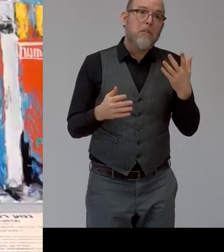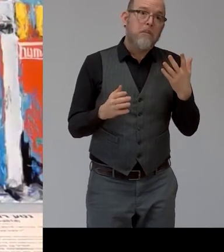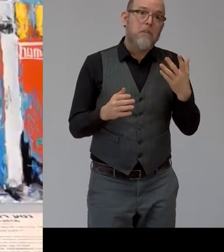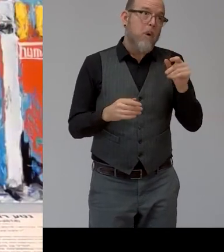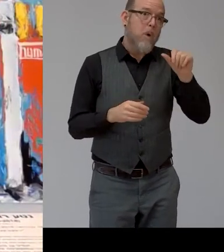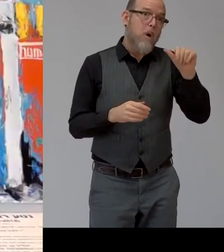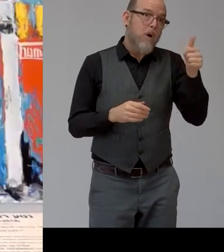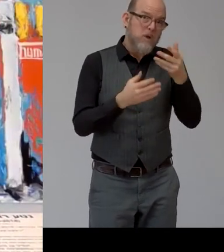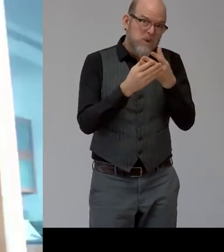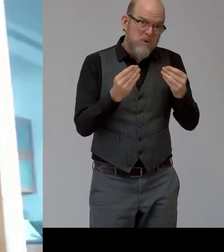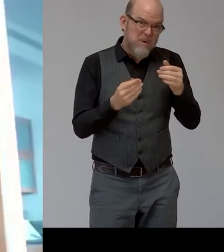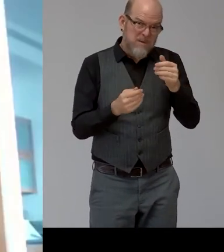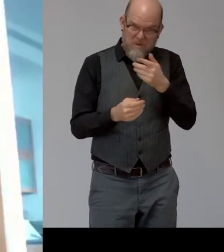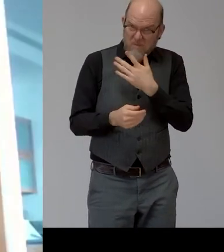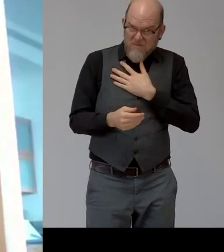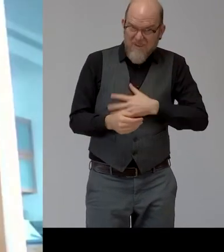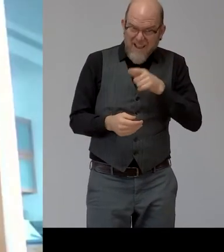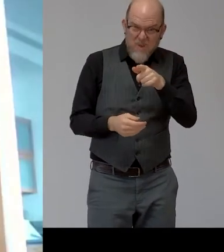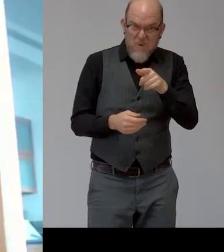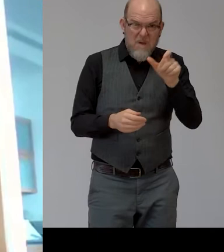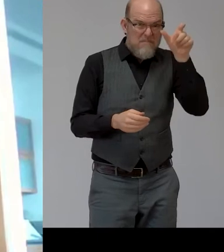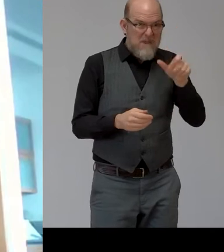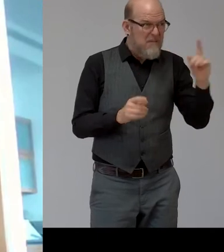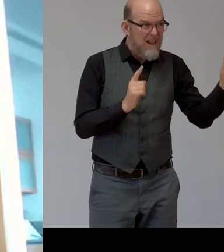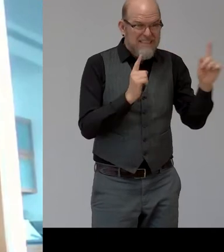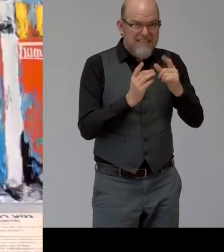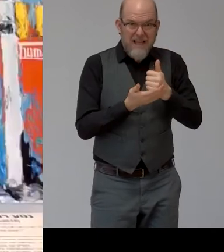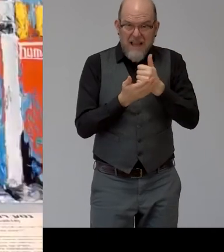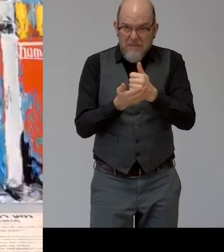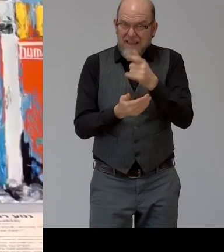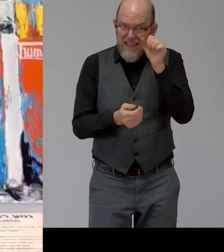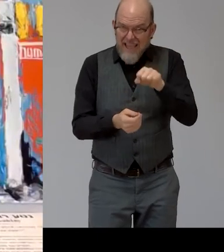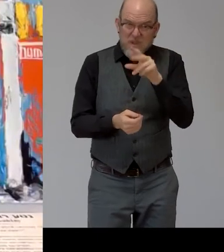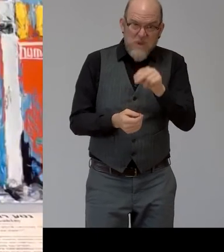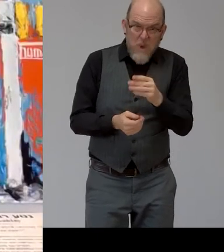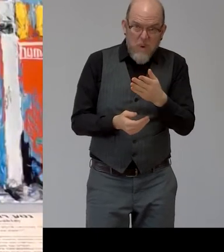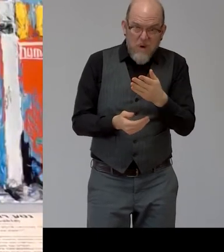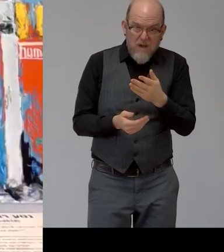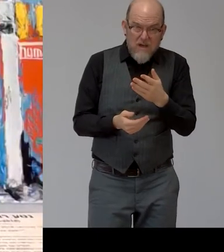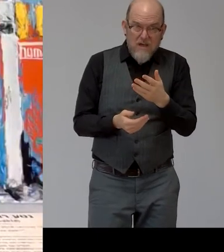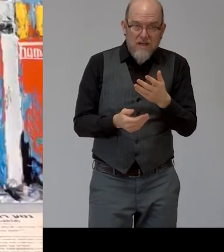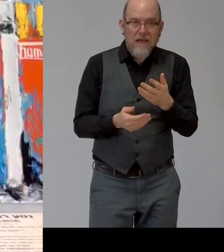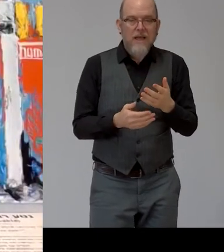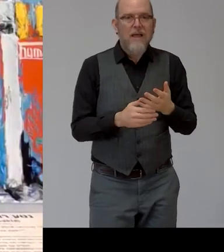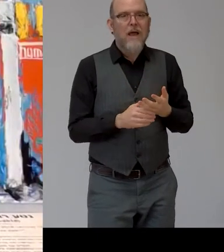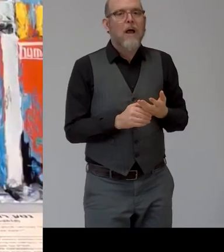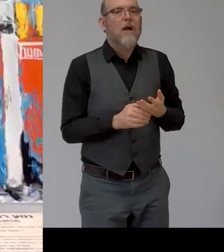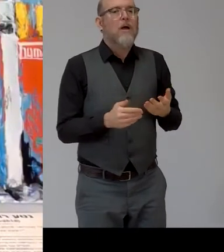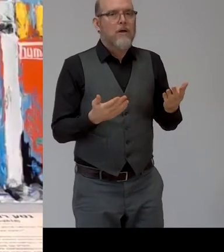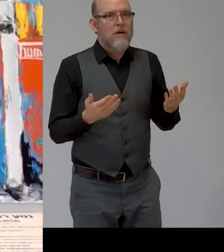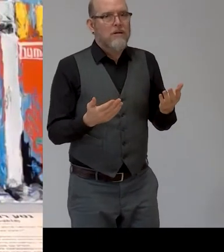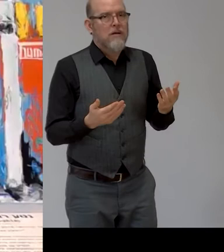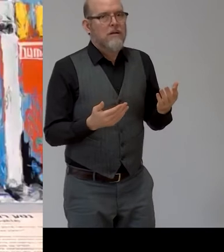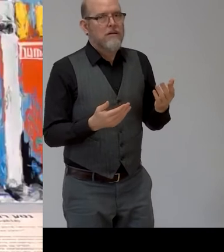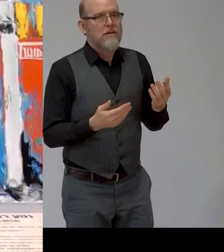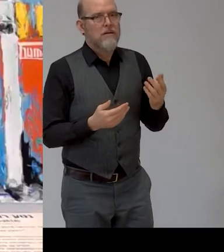exactly and if you if he does ask for help how can i help you perfect and i think talia aviran here uh added an important uh uh